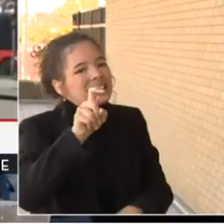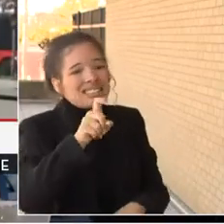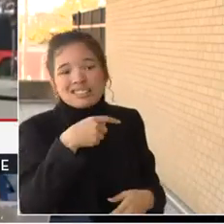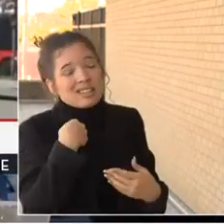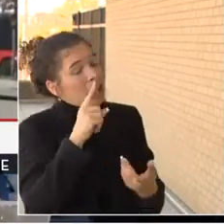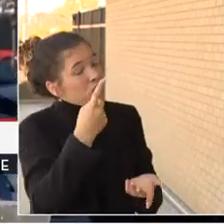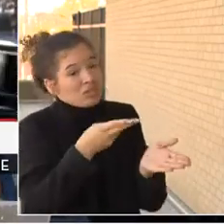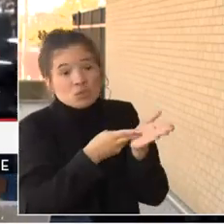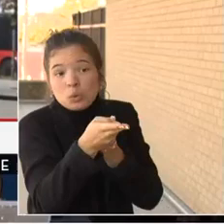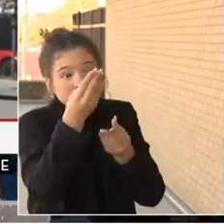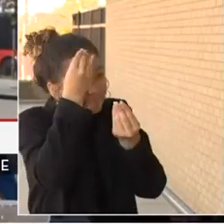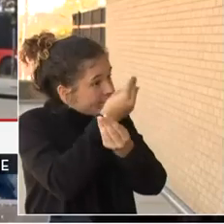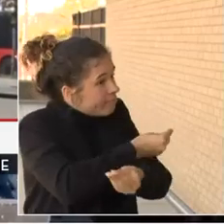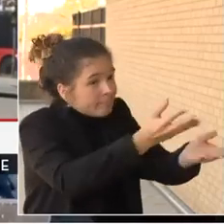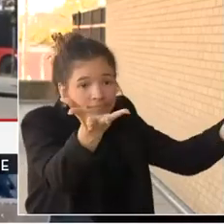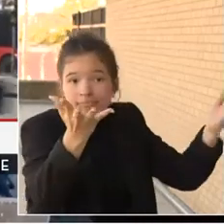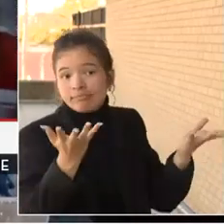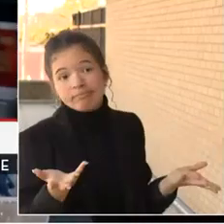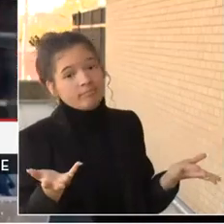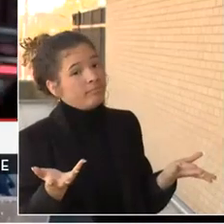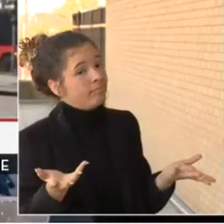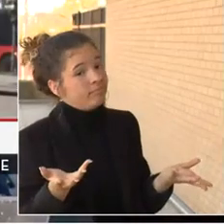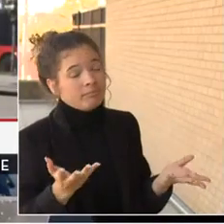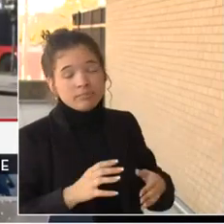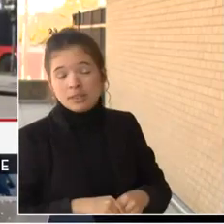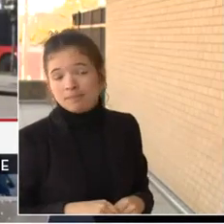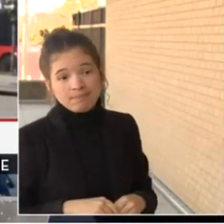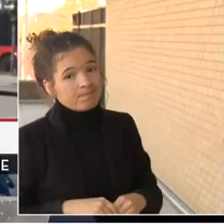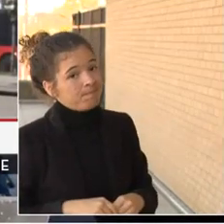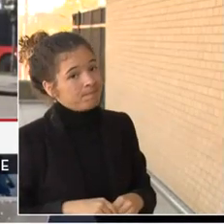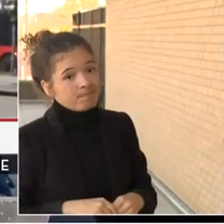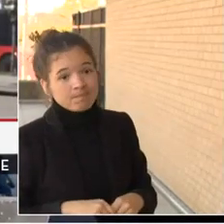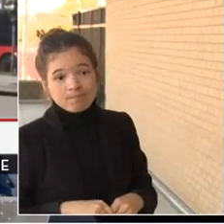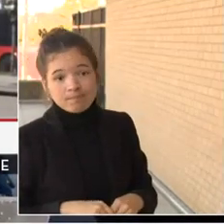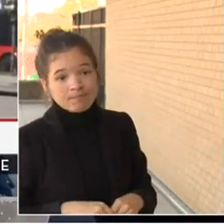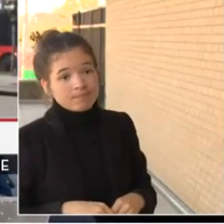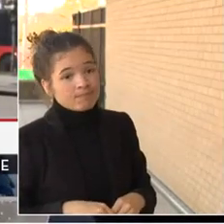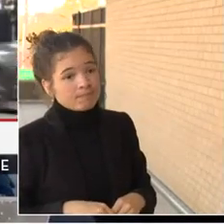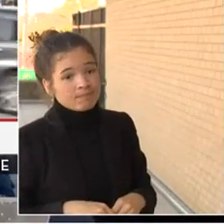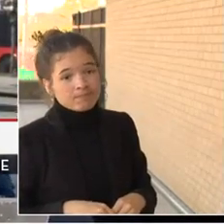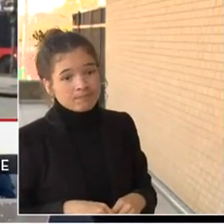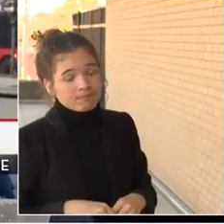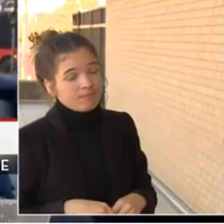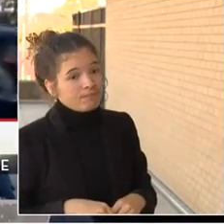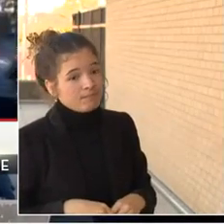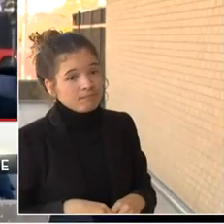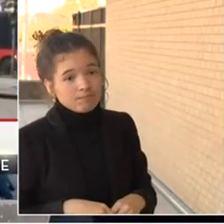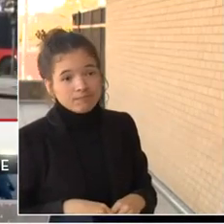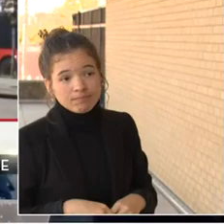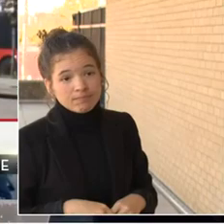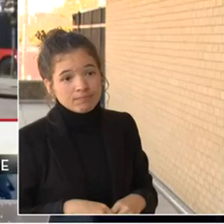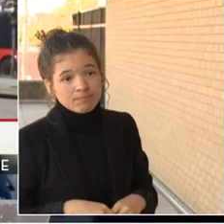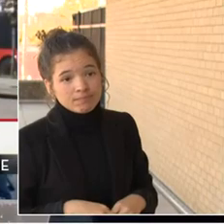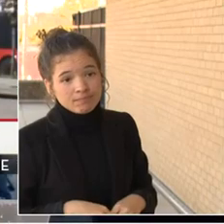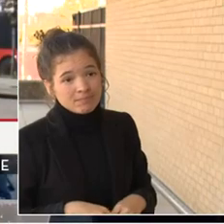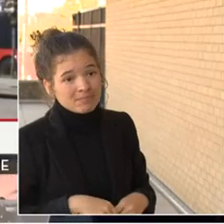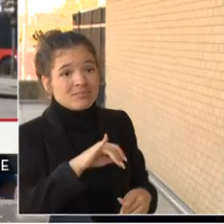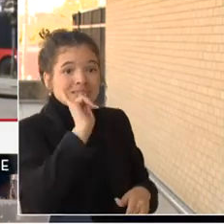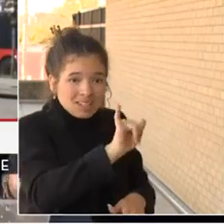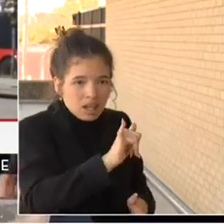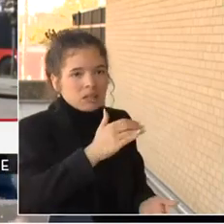that is my honest assessment.